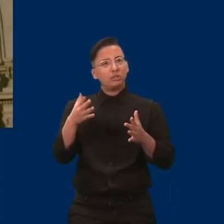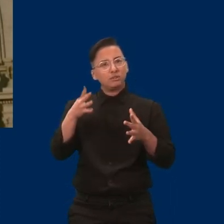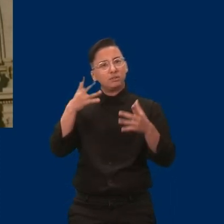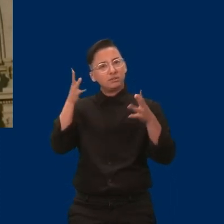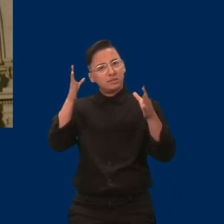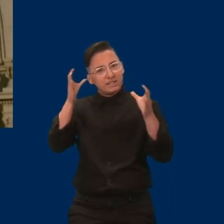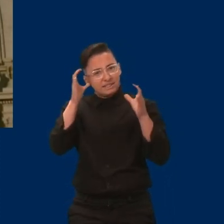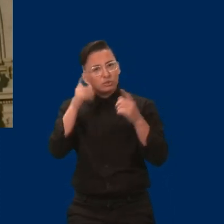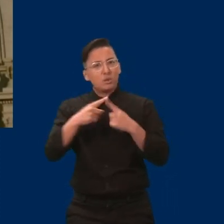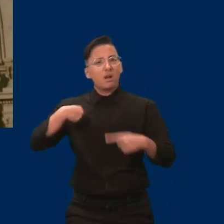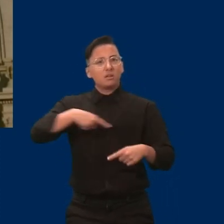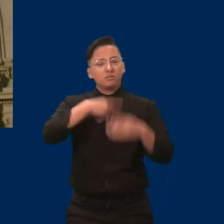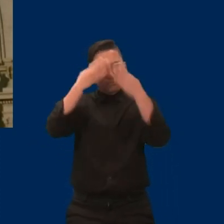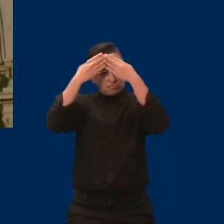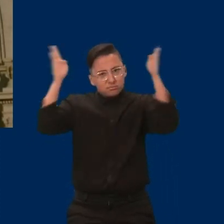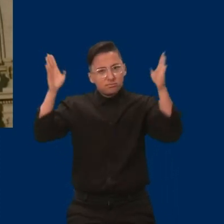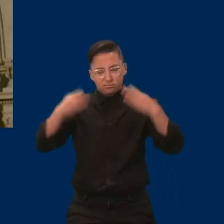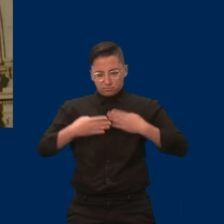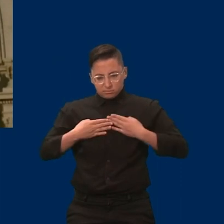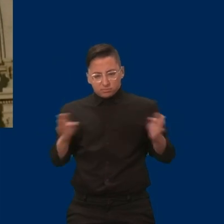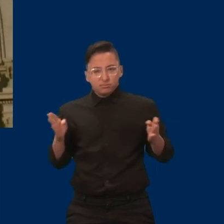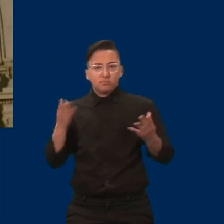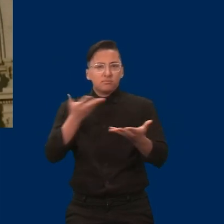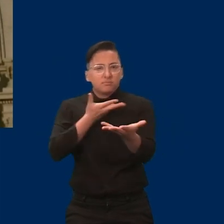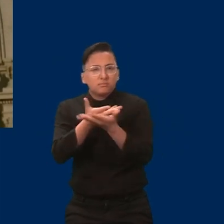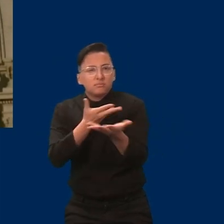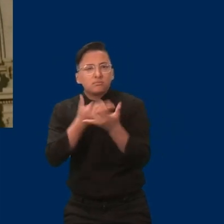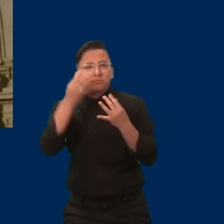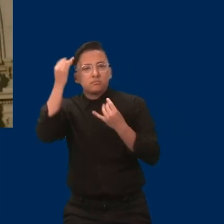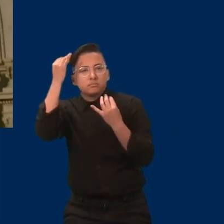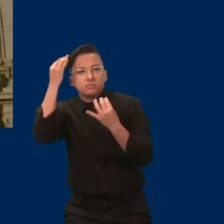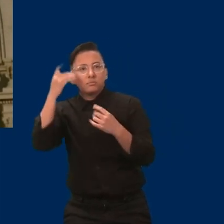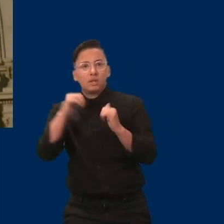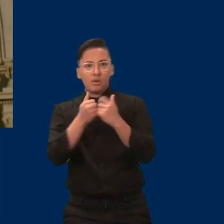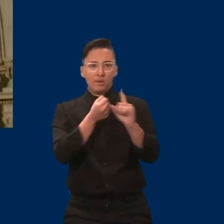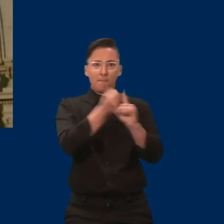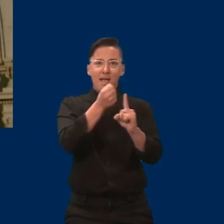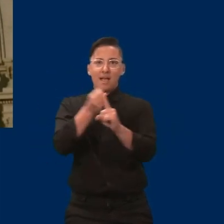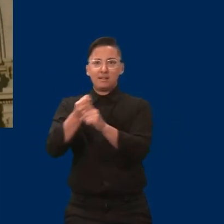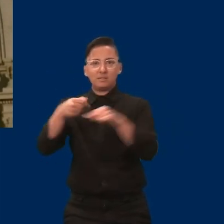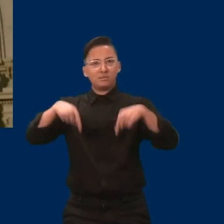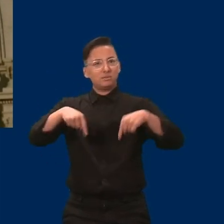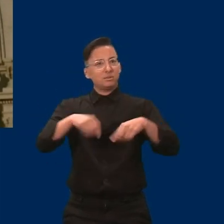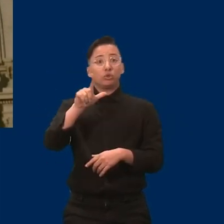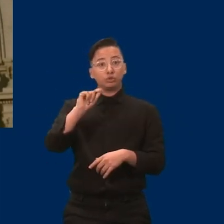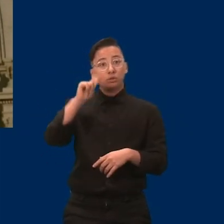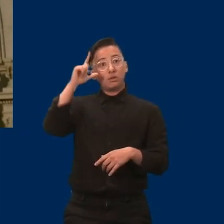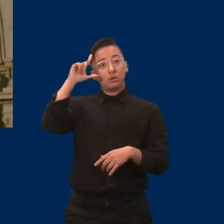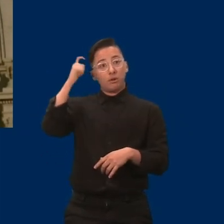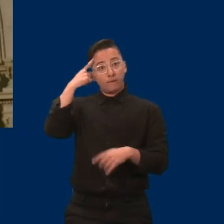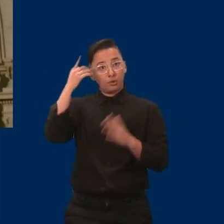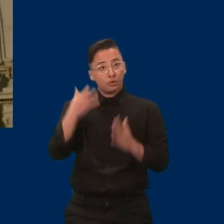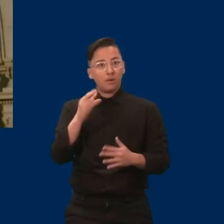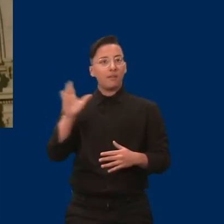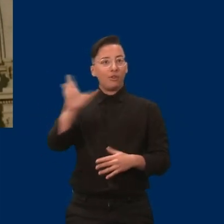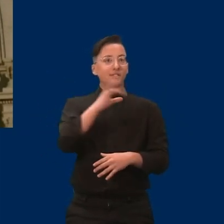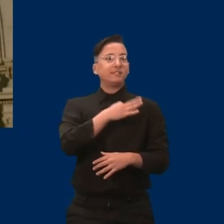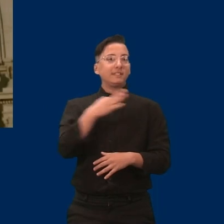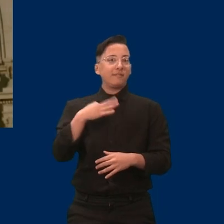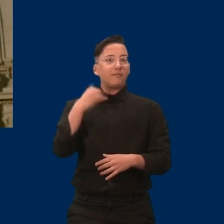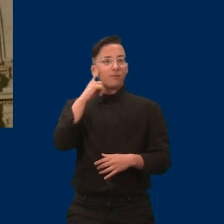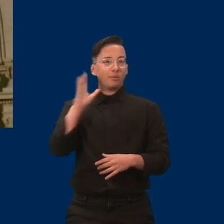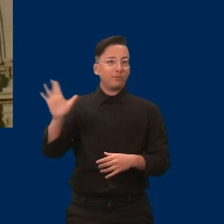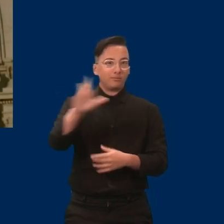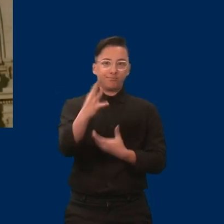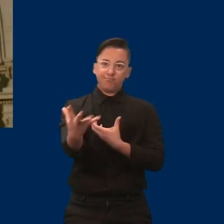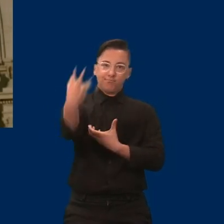understand how these policies impact everyday people in greater Minnesota and in the metro statewide. Through this forum today, we want